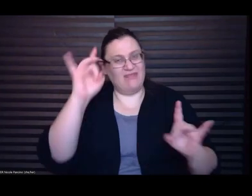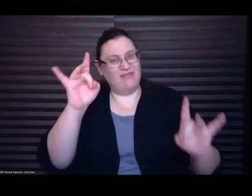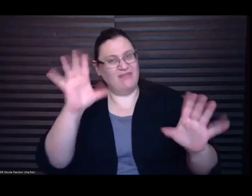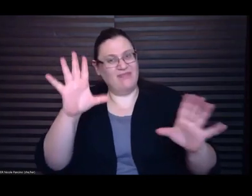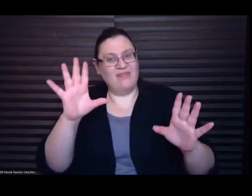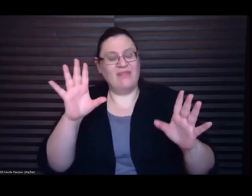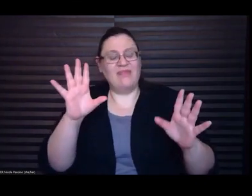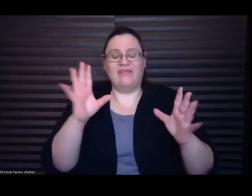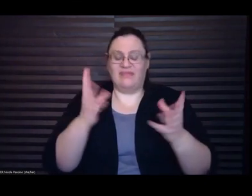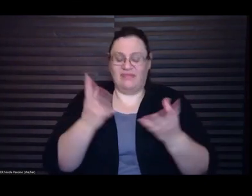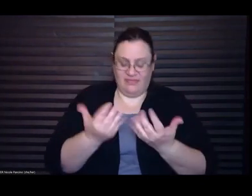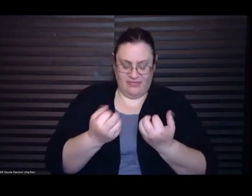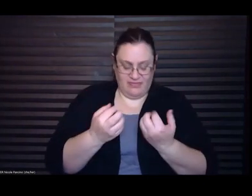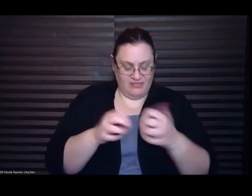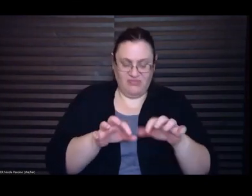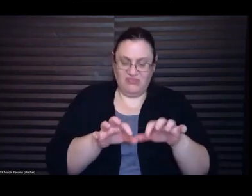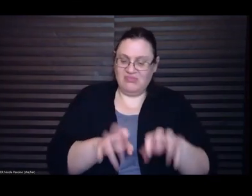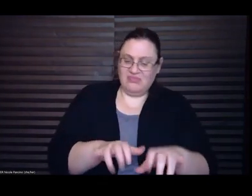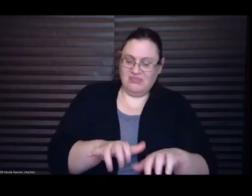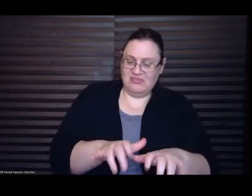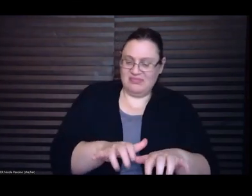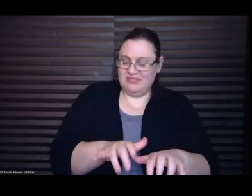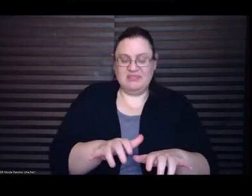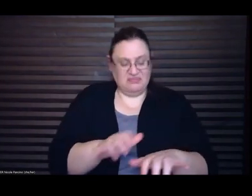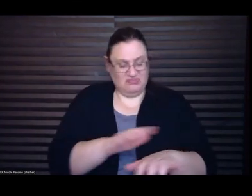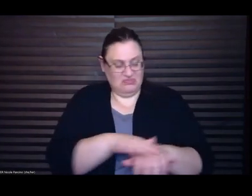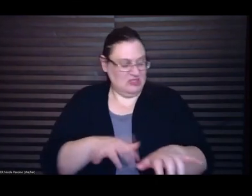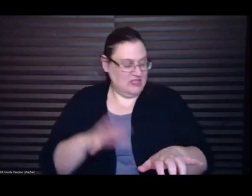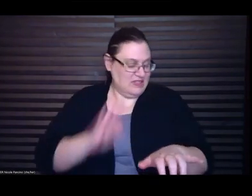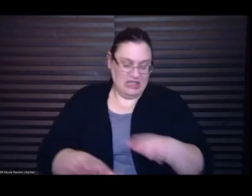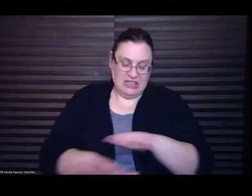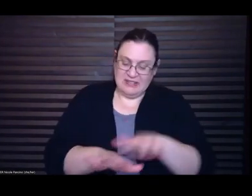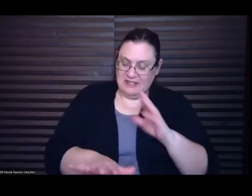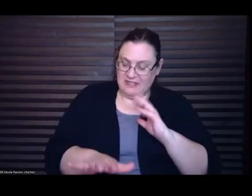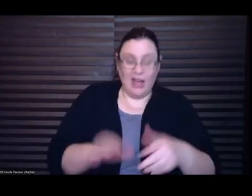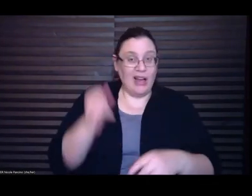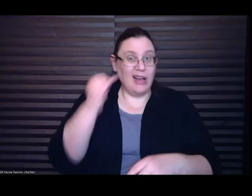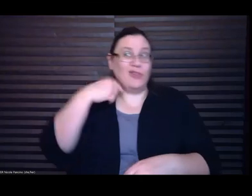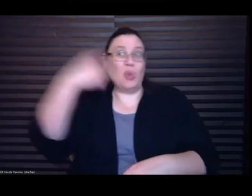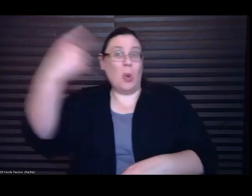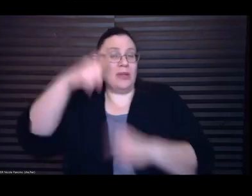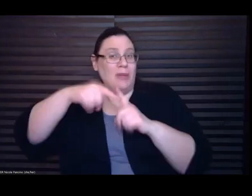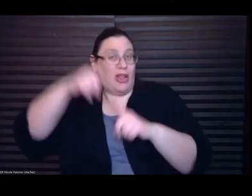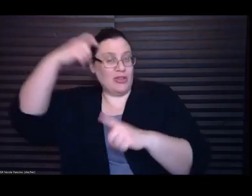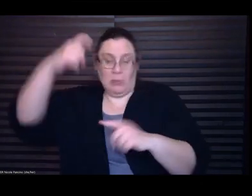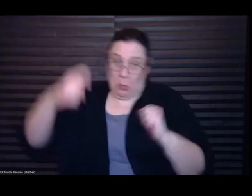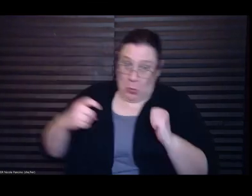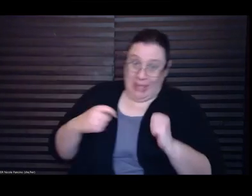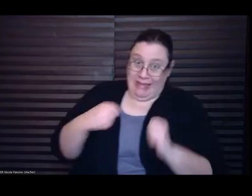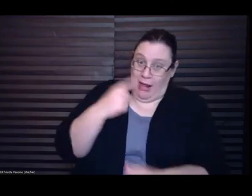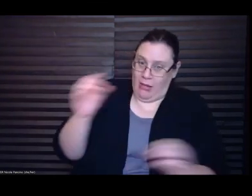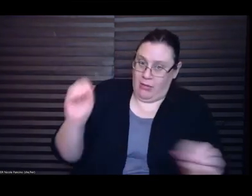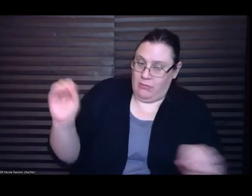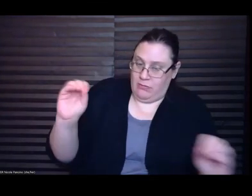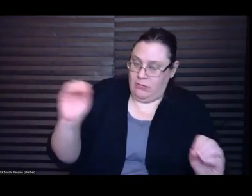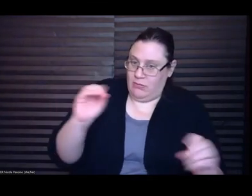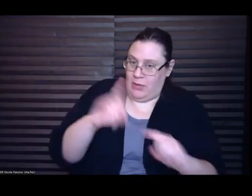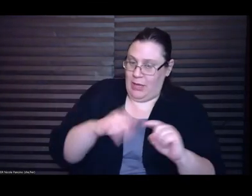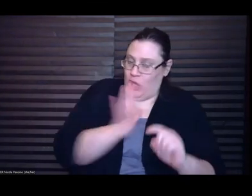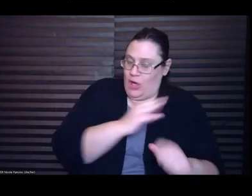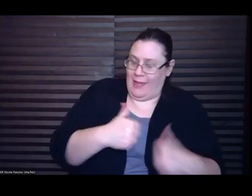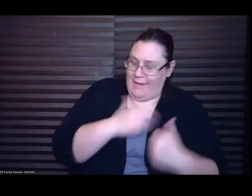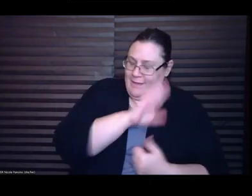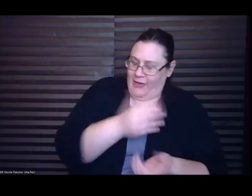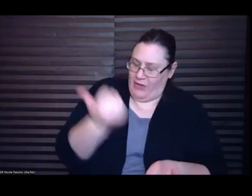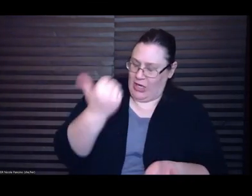were to tell Father Paul about her dream, though she wouldn't tell him anything about her life ever again. He'd be concerned and apologetic as if